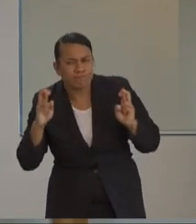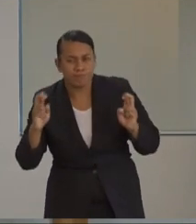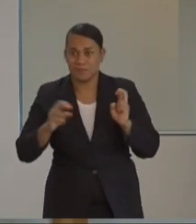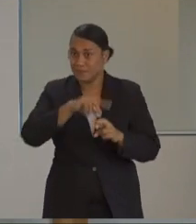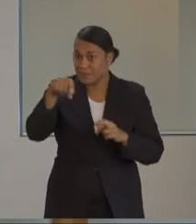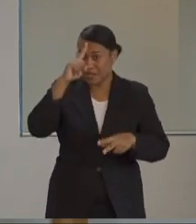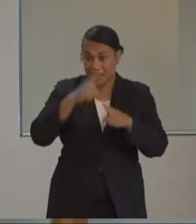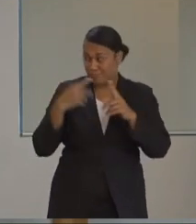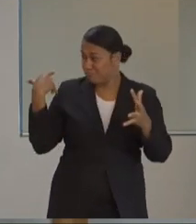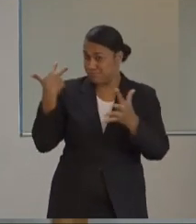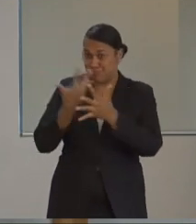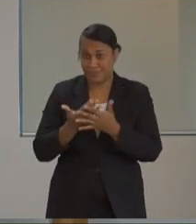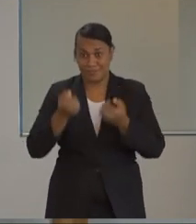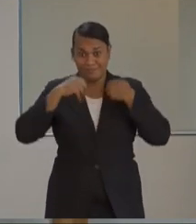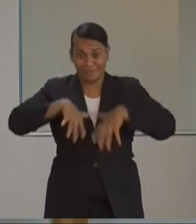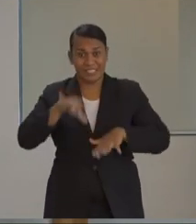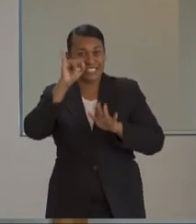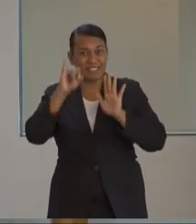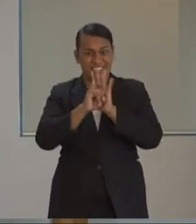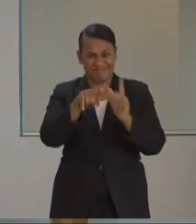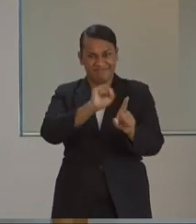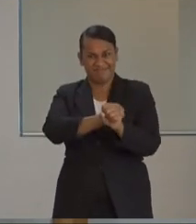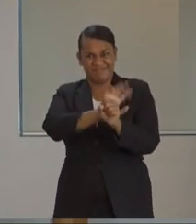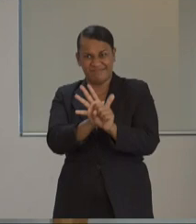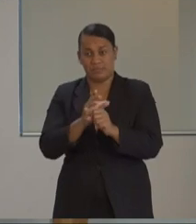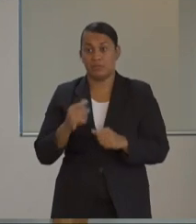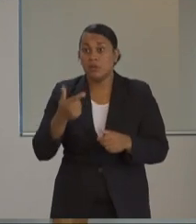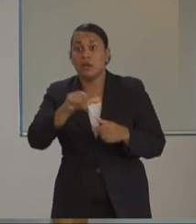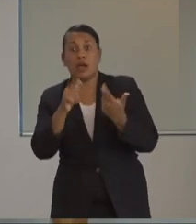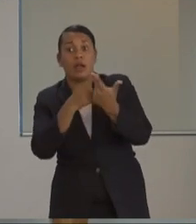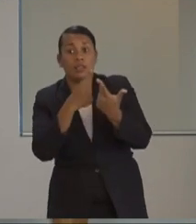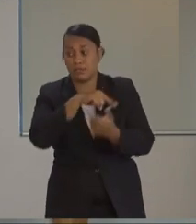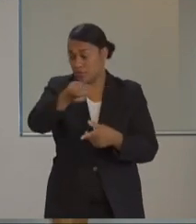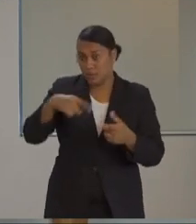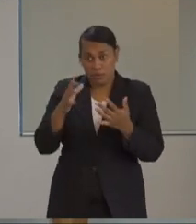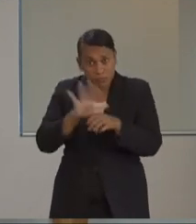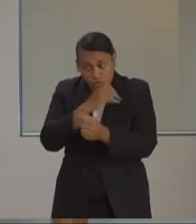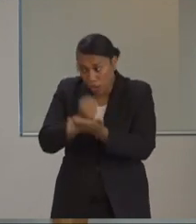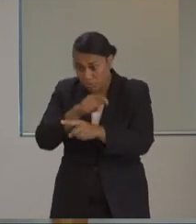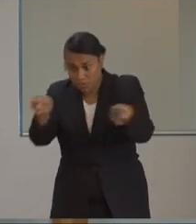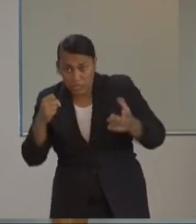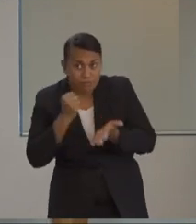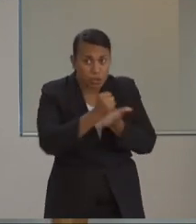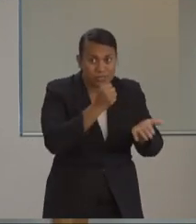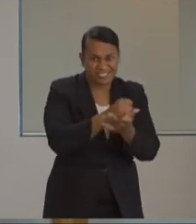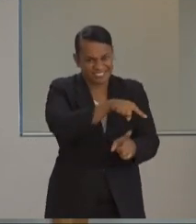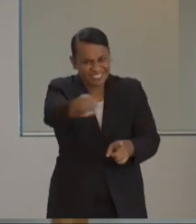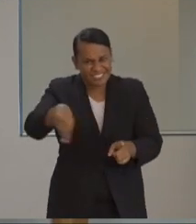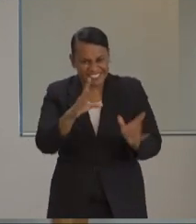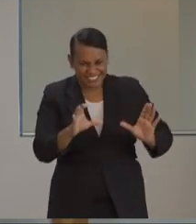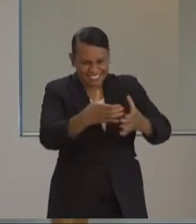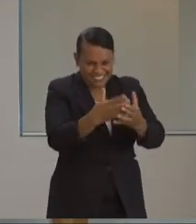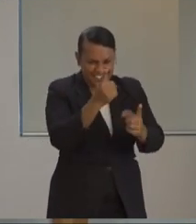But certainly there's been work around making sure that they've been supported in their treatments and we're grateful that they've now